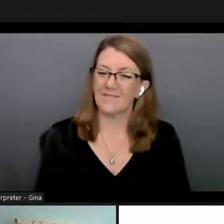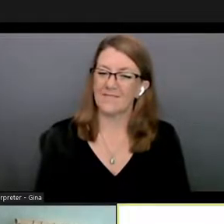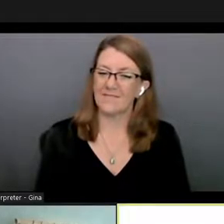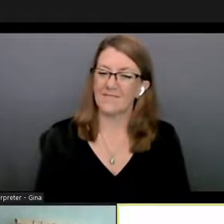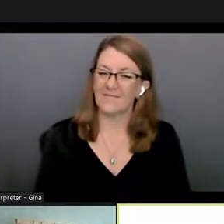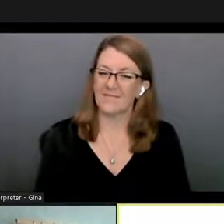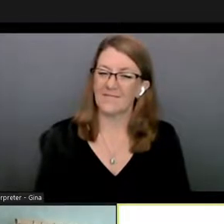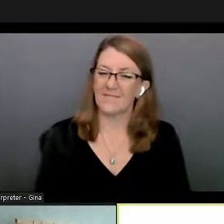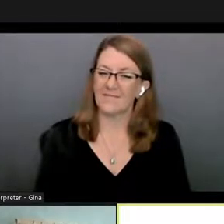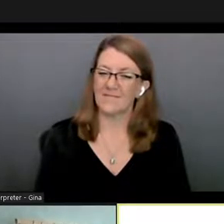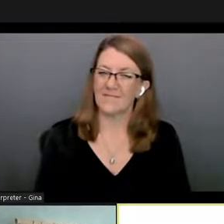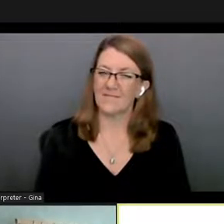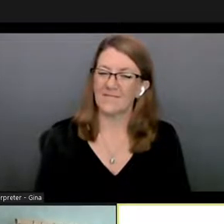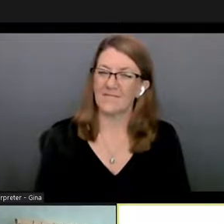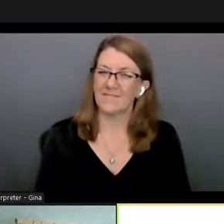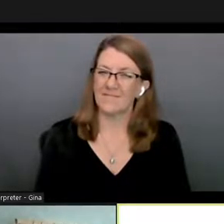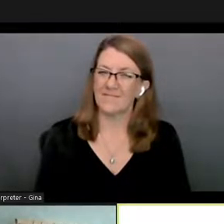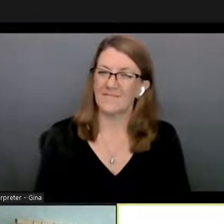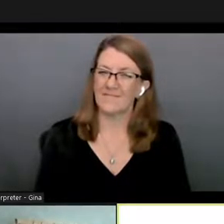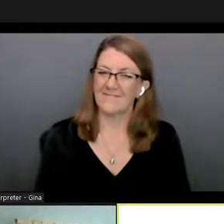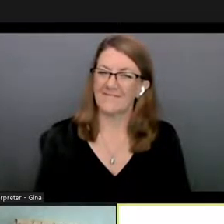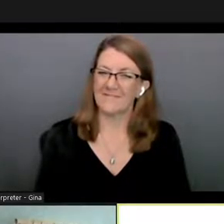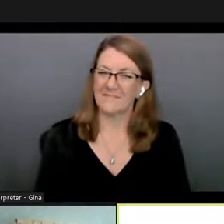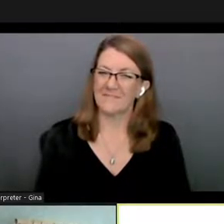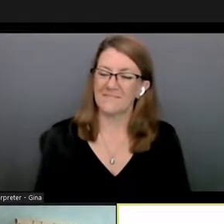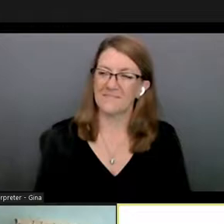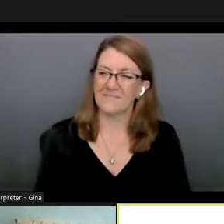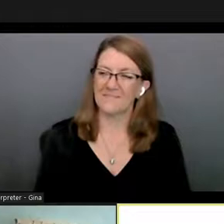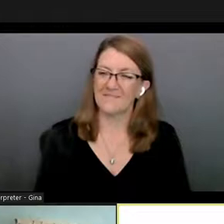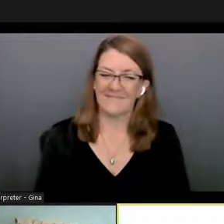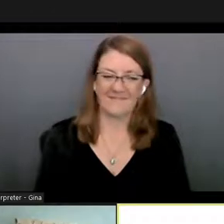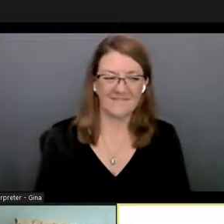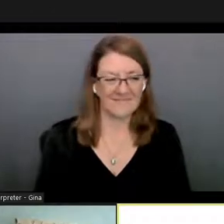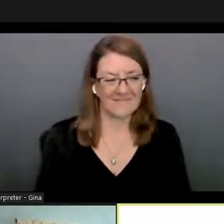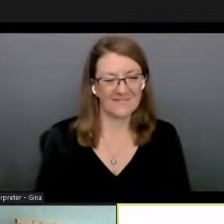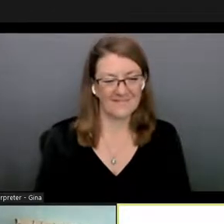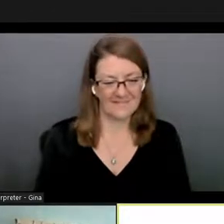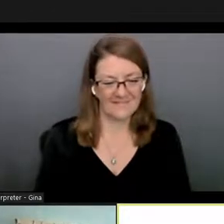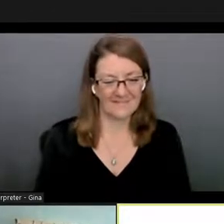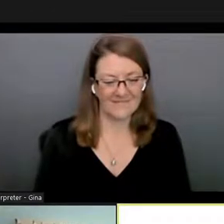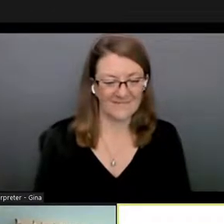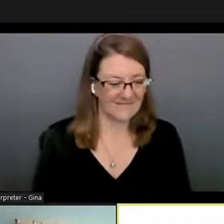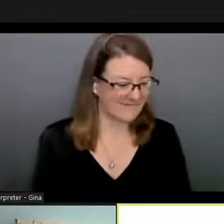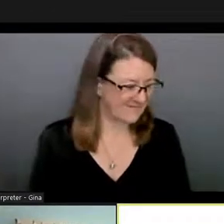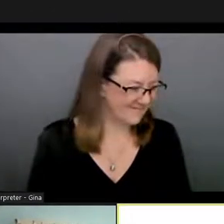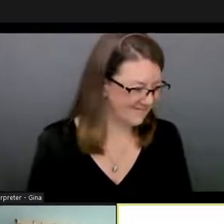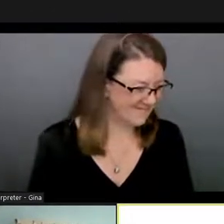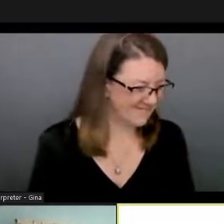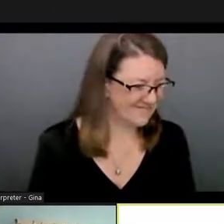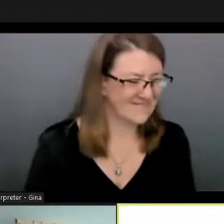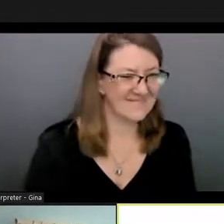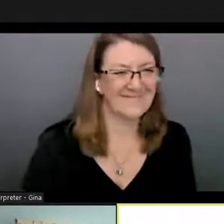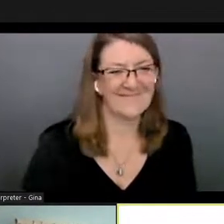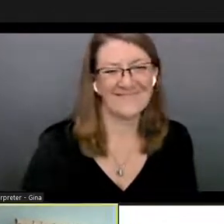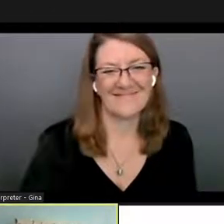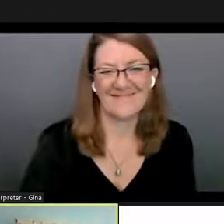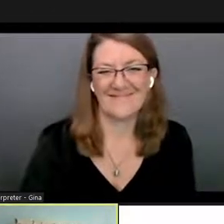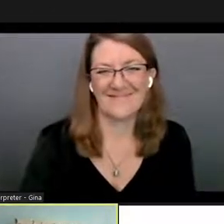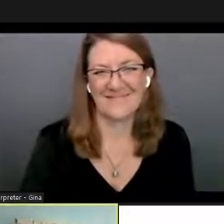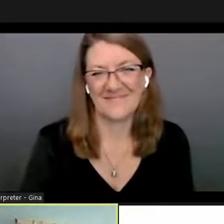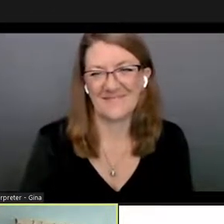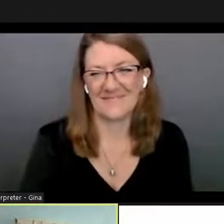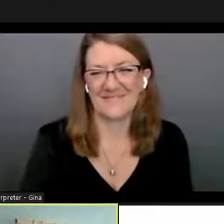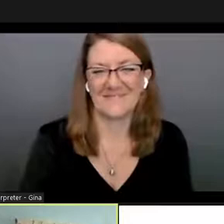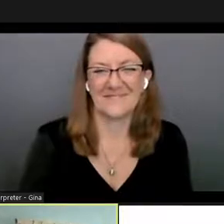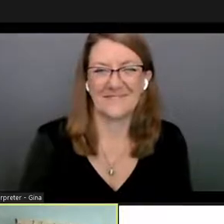yeah totally keep us keep us keep us all in the loop i think uh more importantly caroline she's the boss of